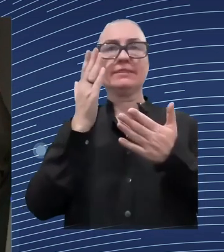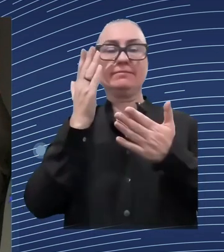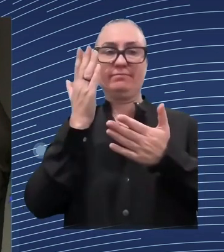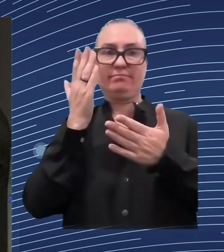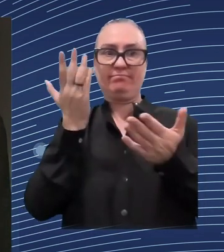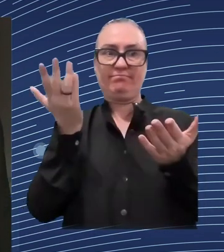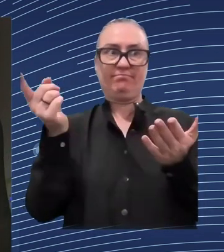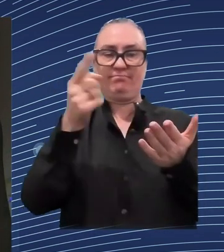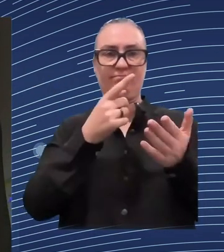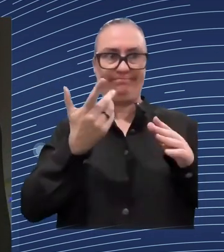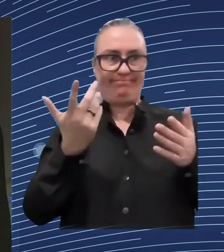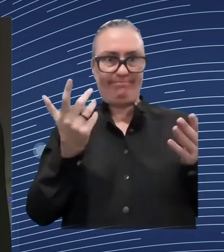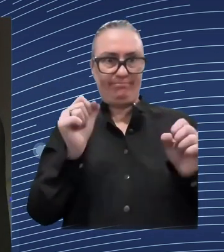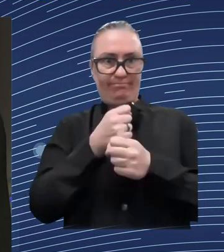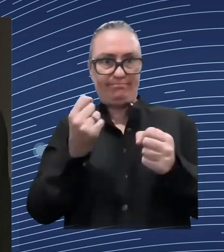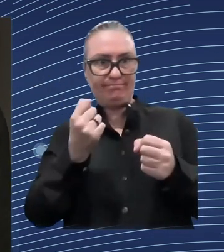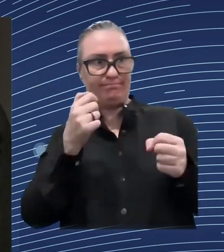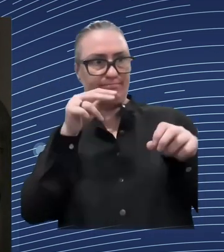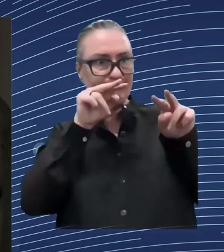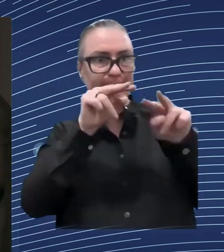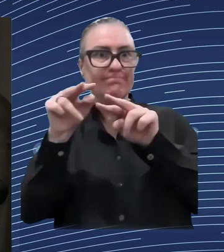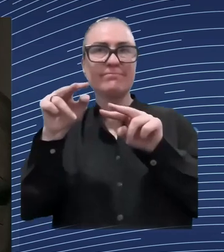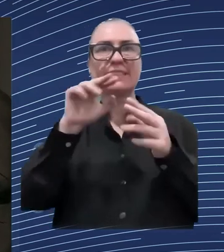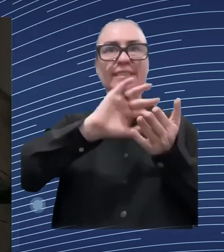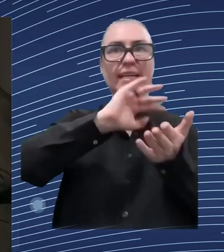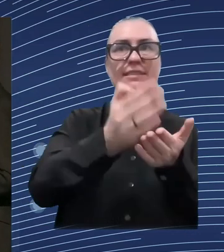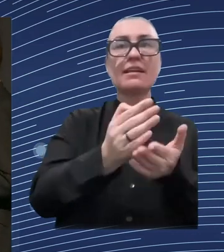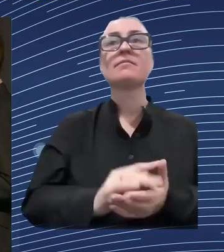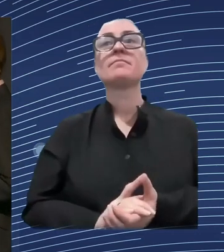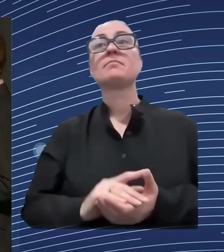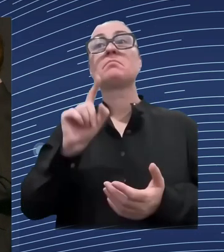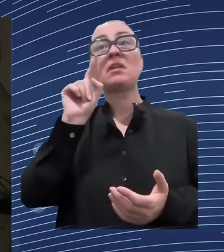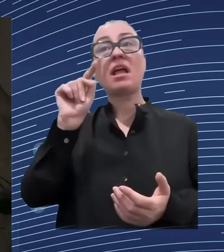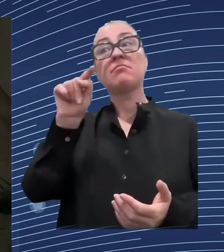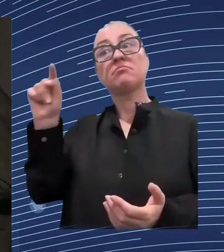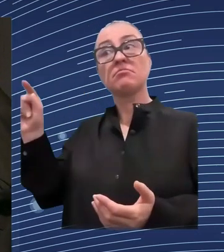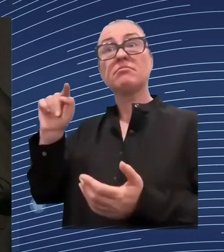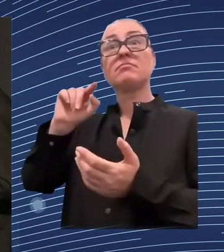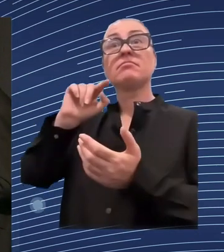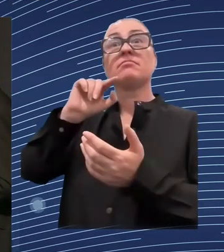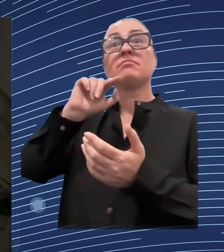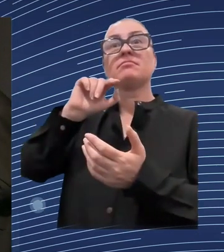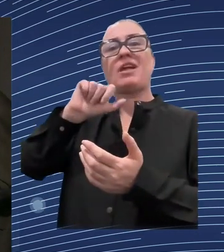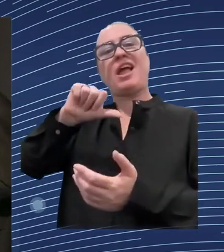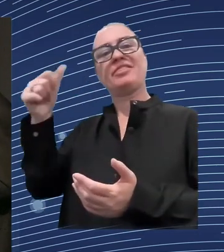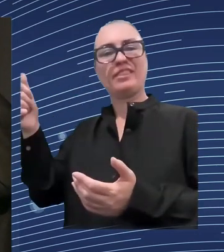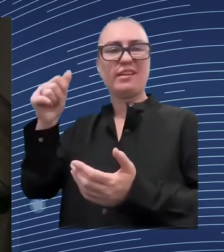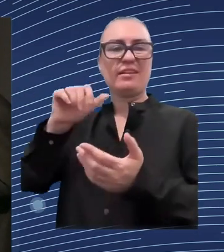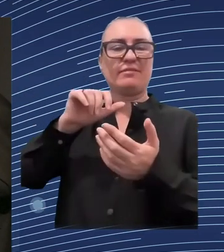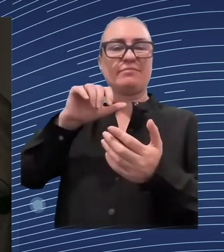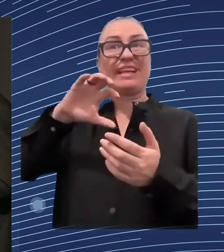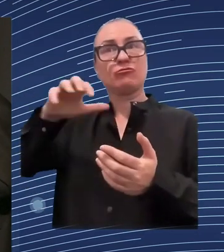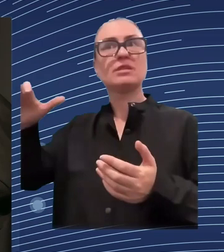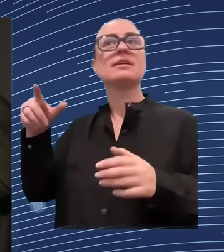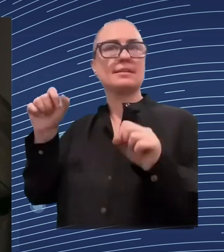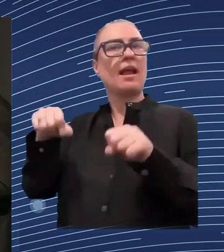can come in on that. I think that's actually already done in some of the academic literature in the South there. So this became quite popular during the